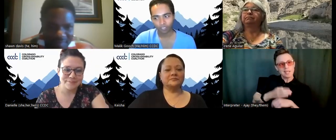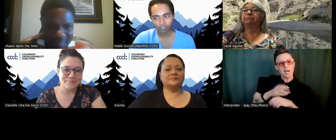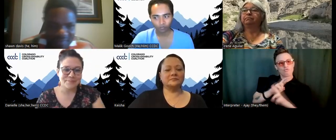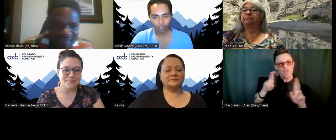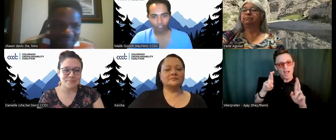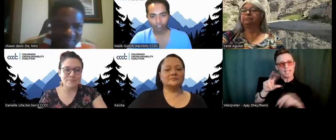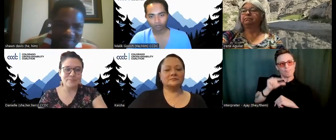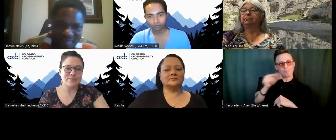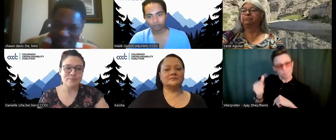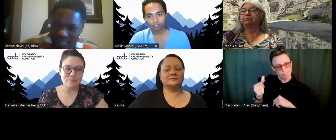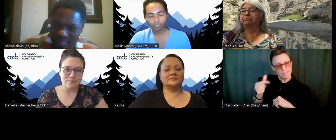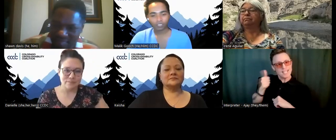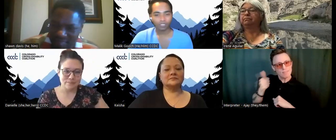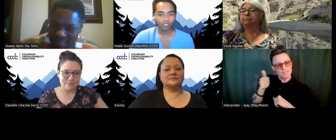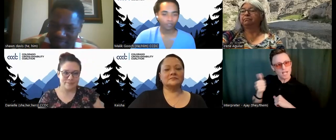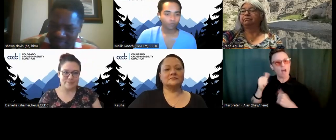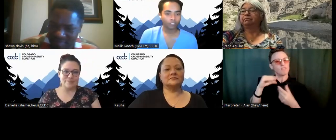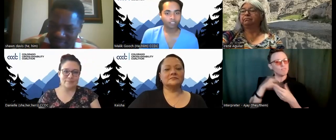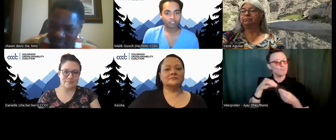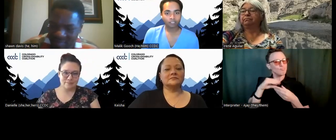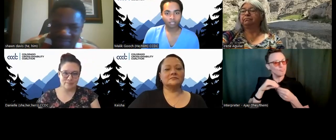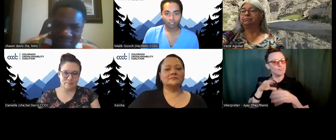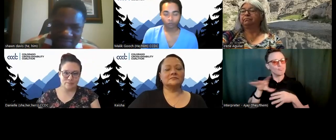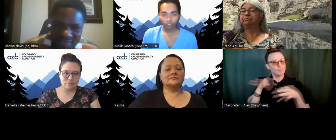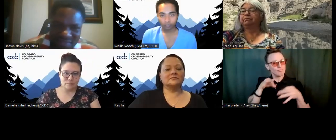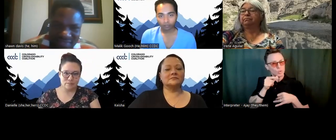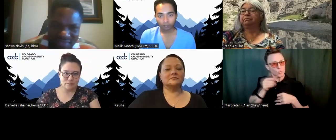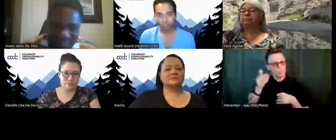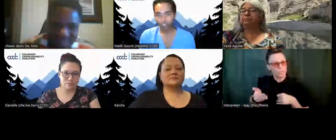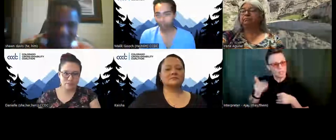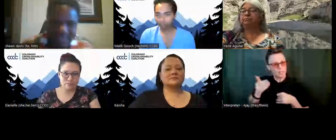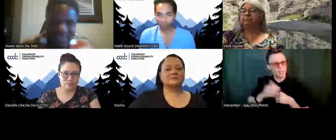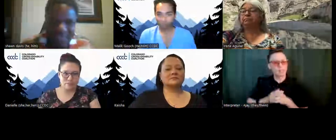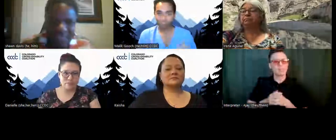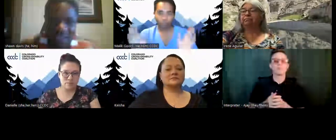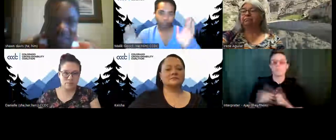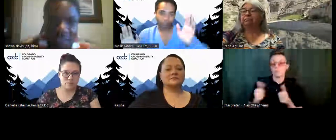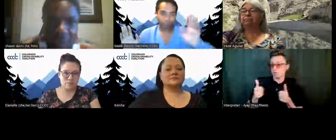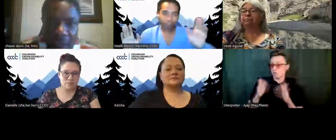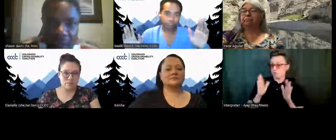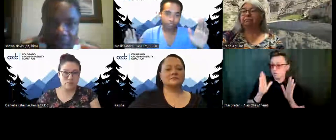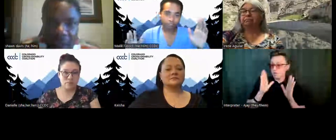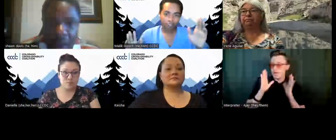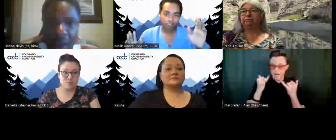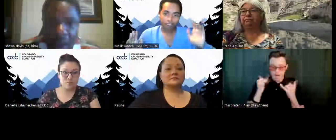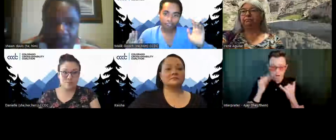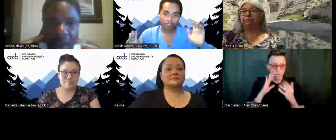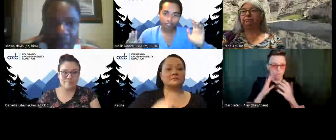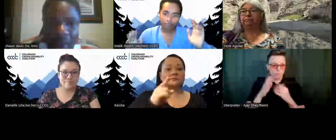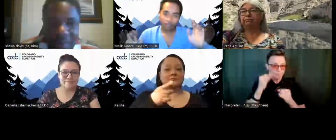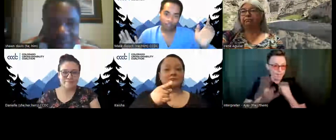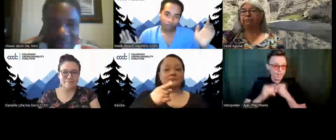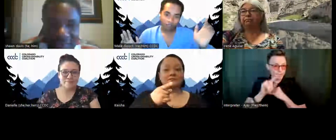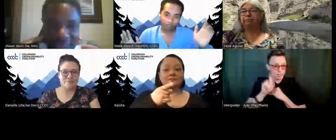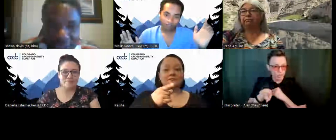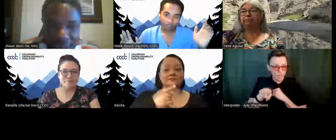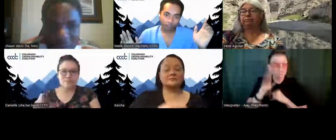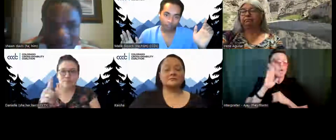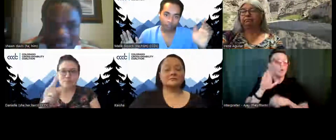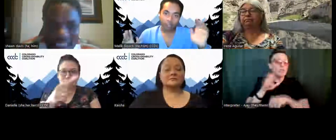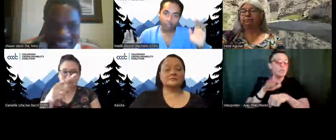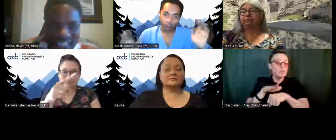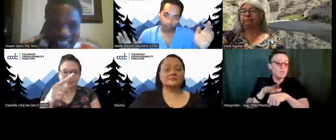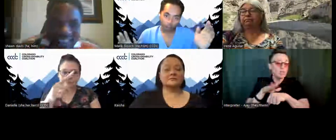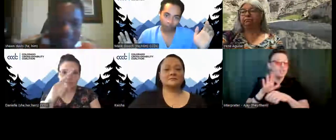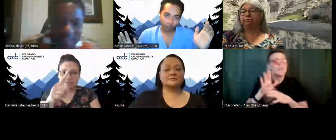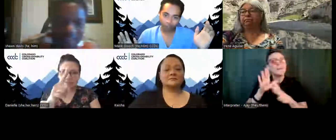Thank you, Danielle. And now we get to the last question. And I'm going to preface this. There's an obvious answer.